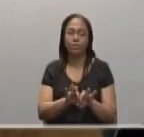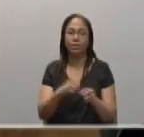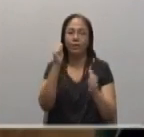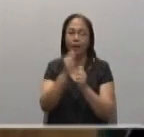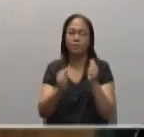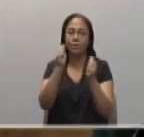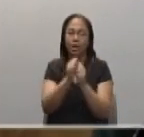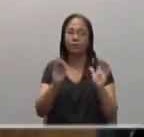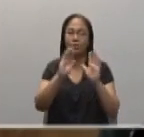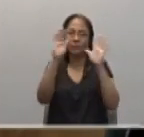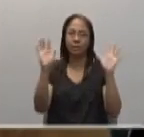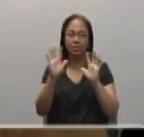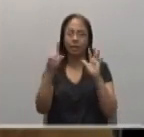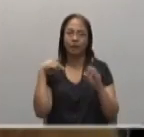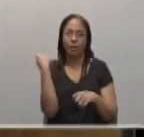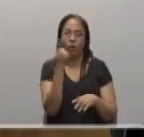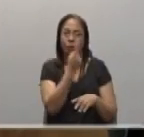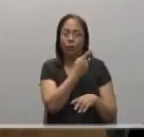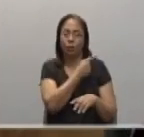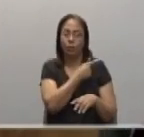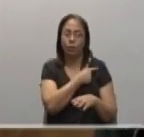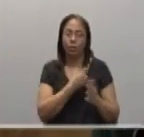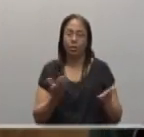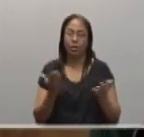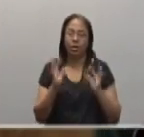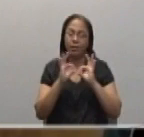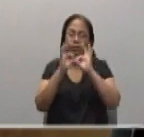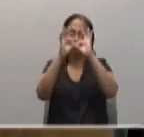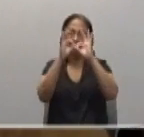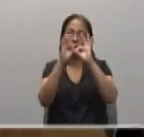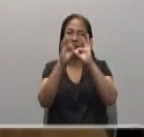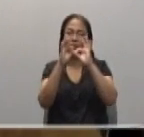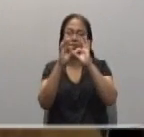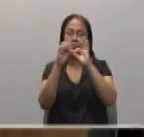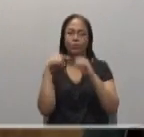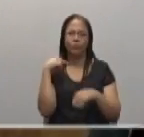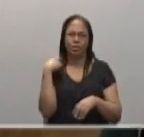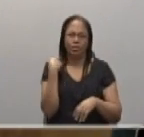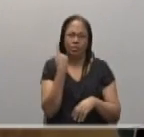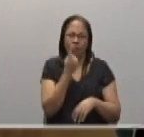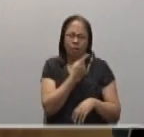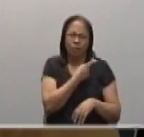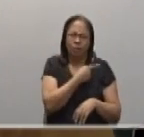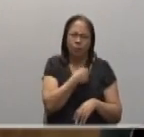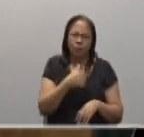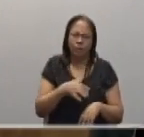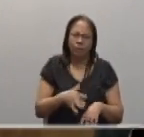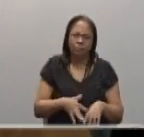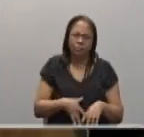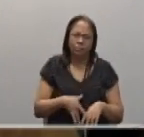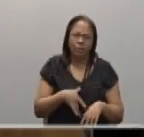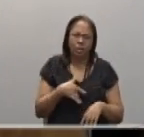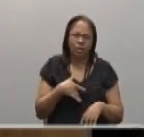when we participated, like today, at Eucharist, that we feel this need